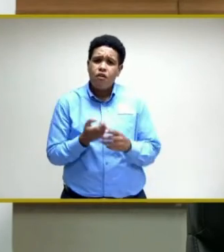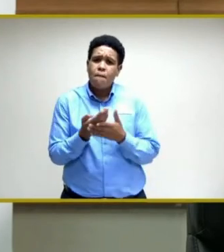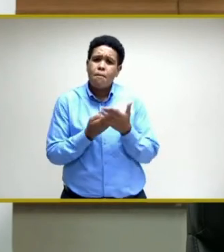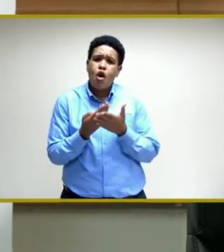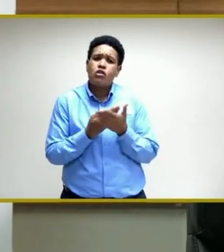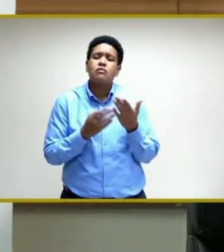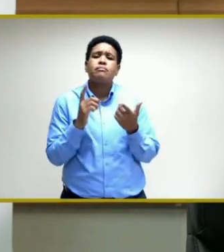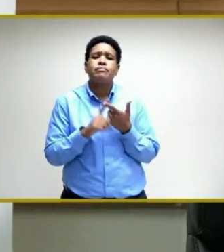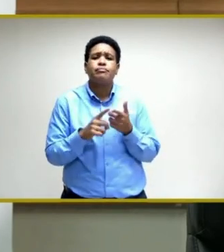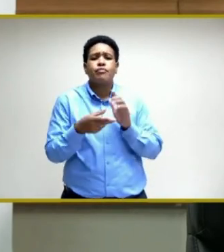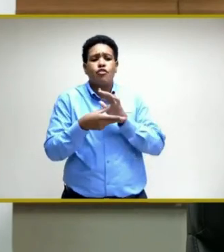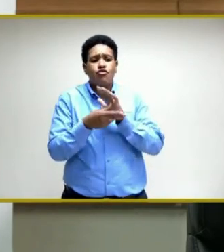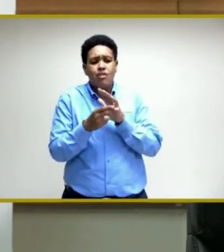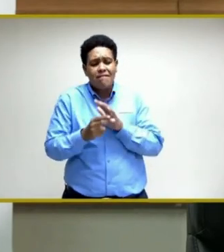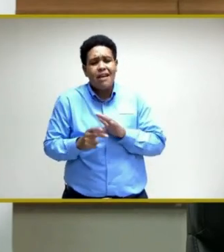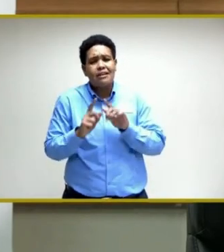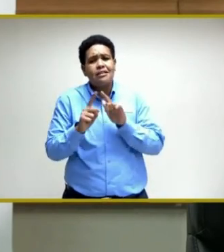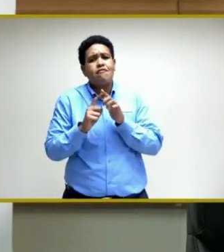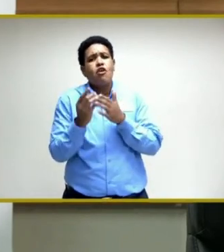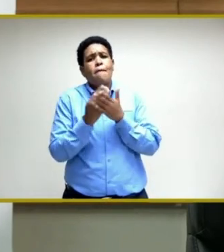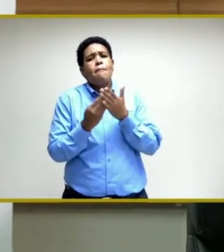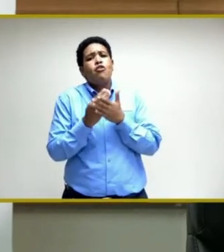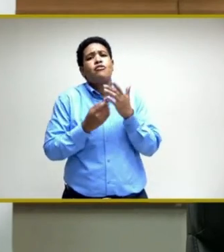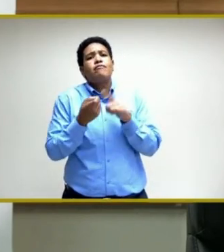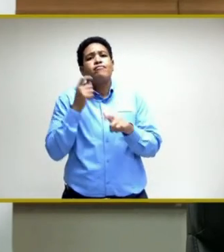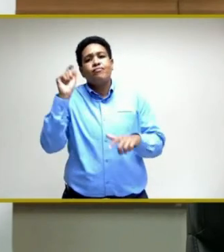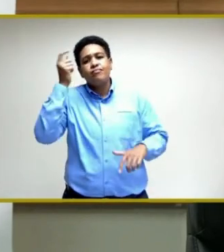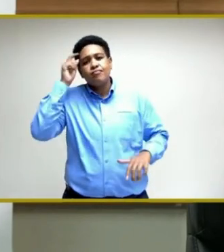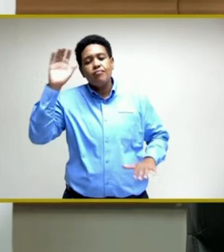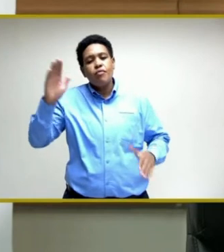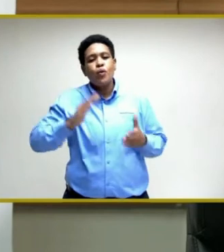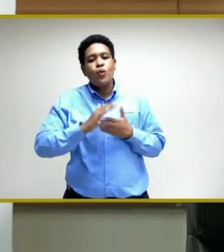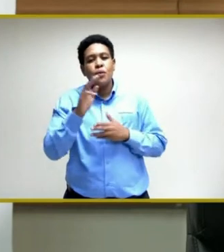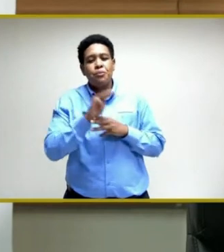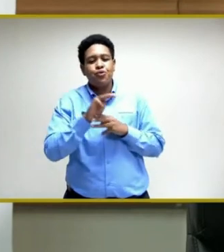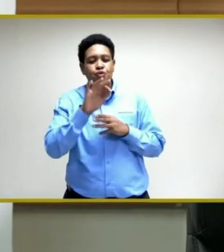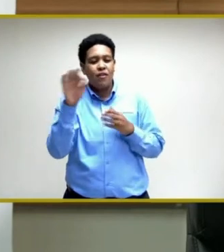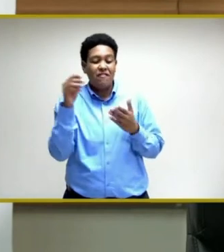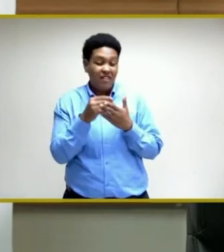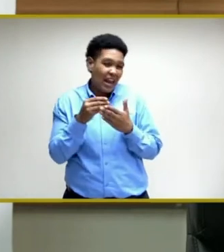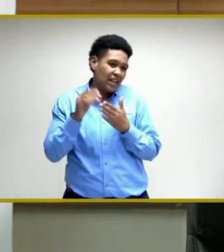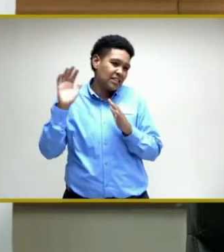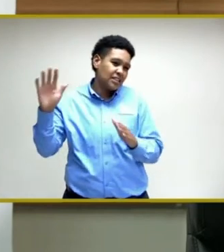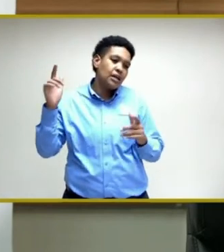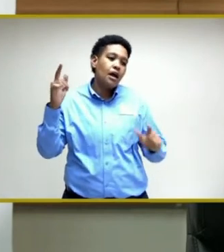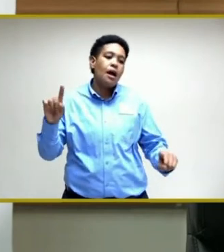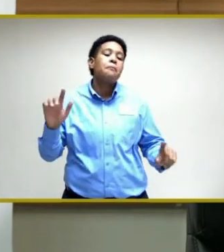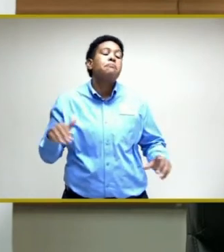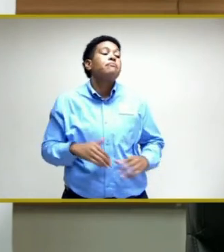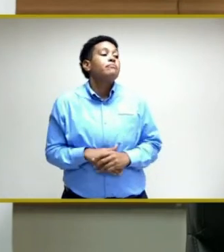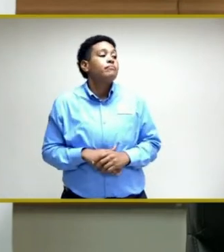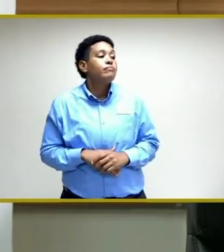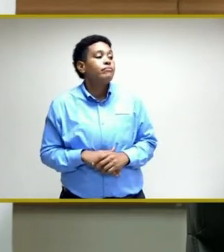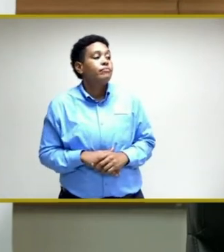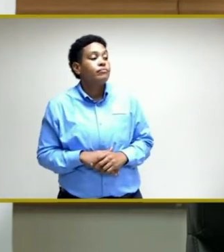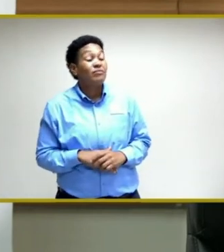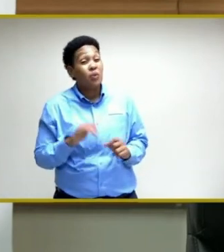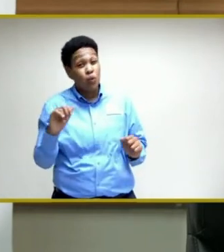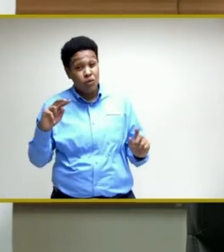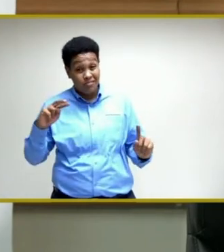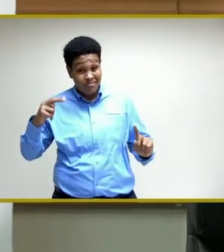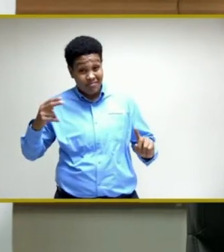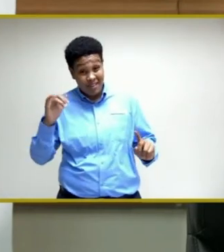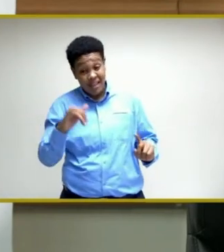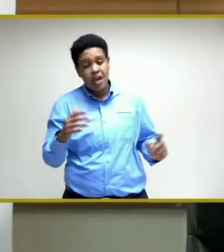and revised budgets coming from the government through the Ministry of Finance. You know, one could interpret that